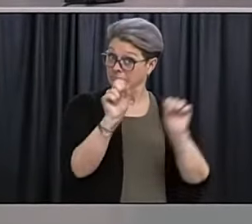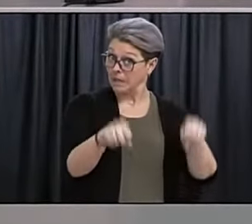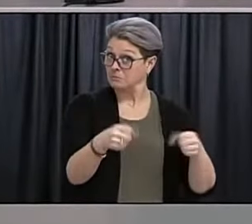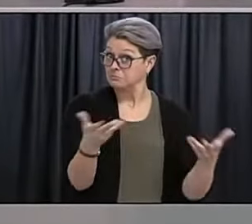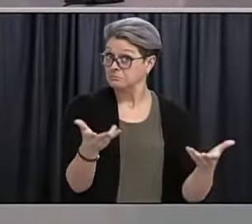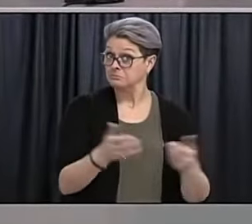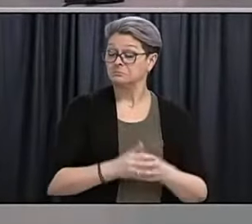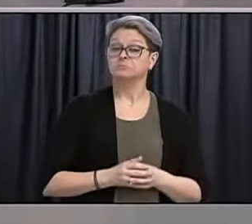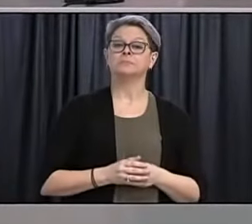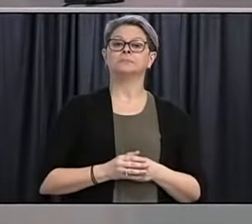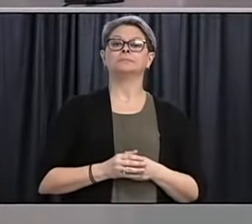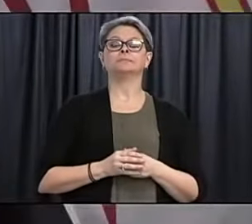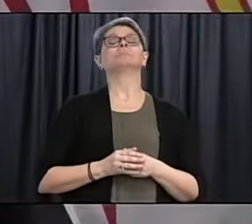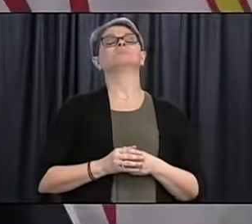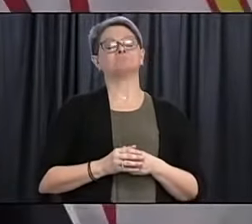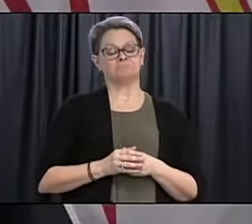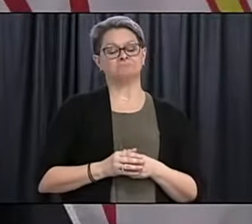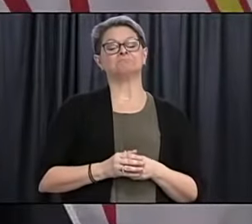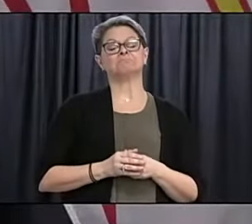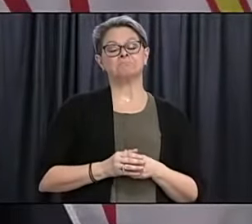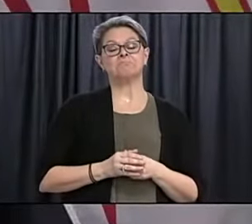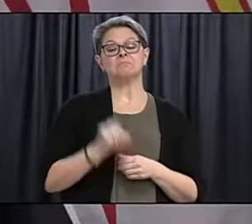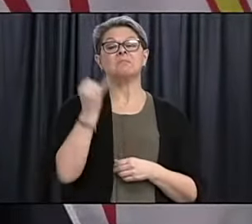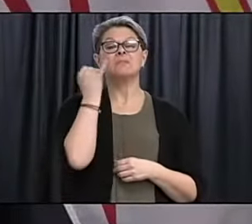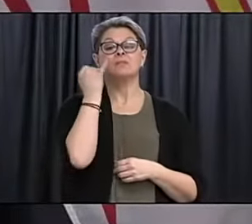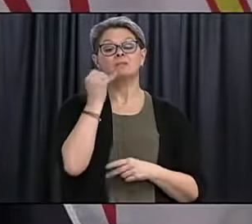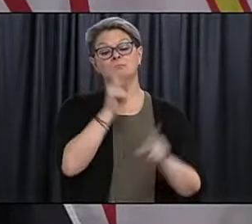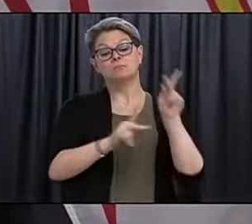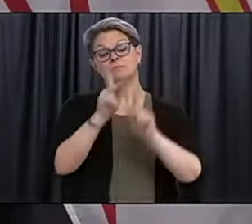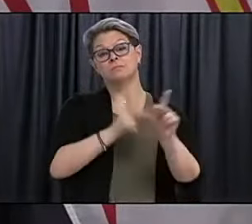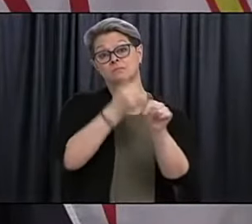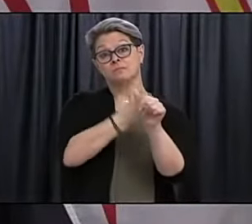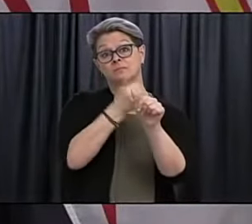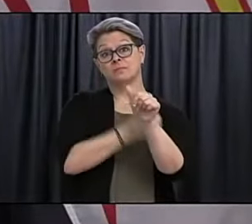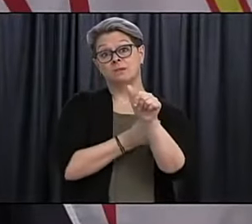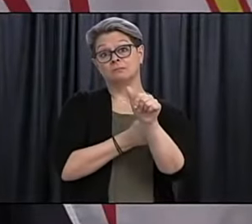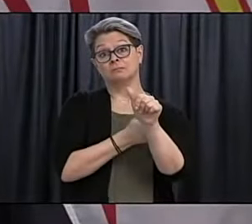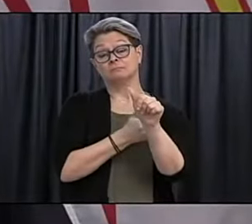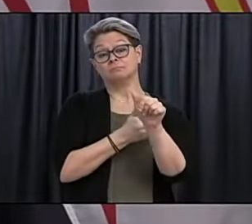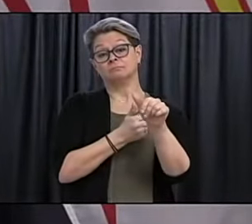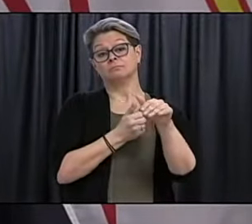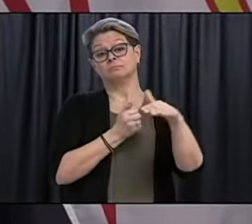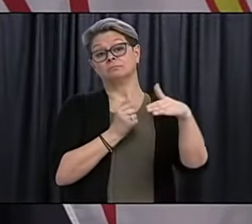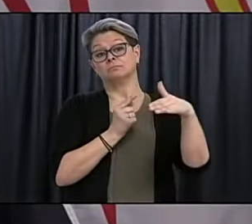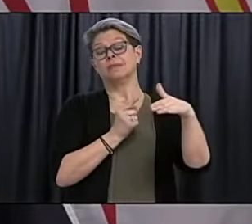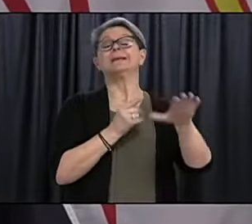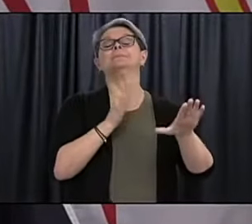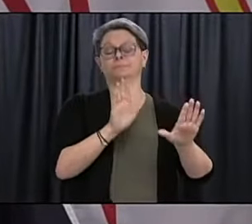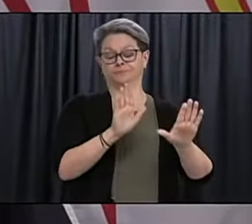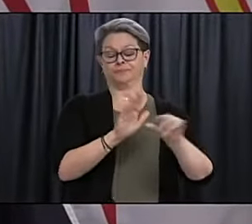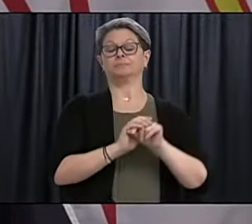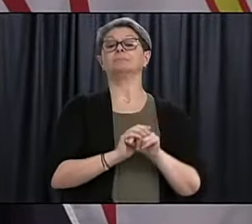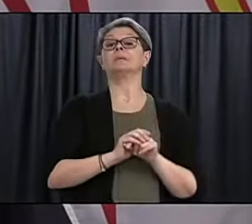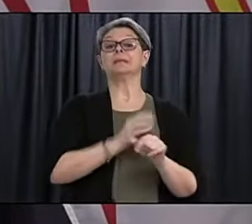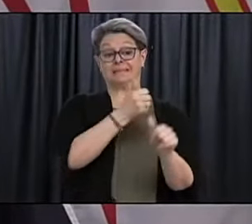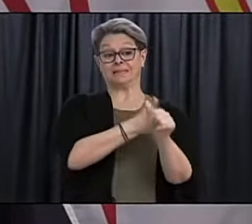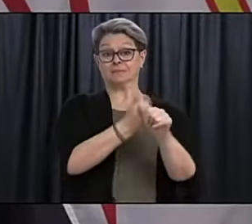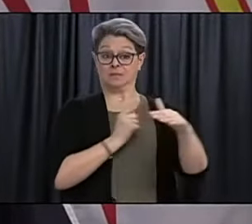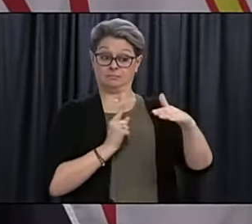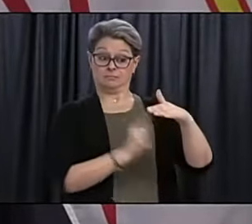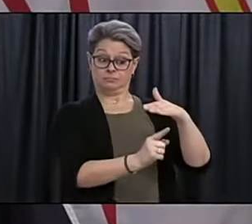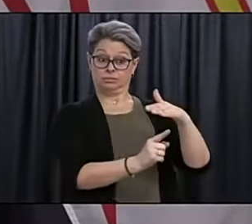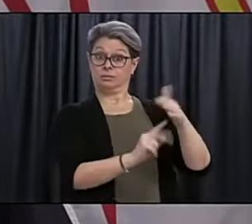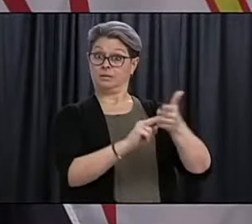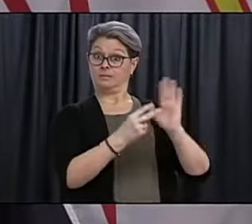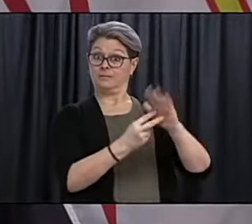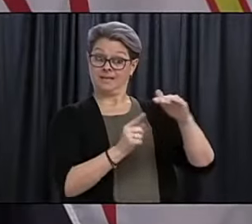Certainly, if people are, have returned and are, so anyone who's self-isolating who would be a